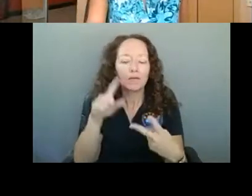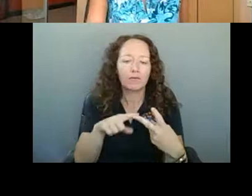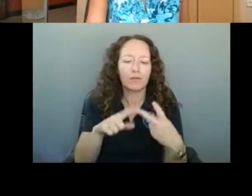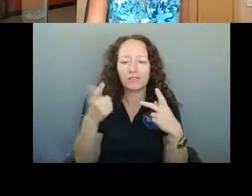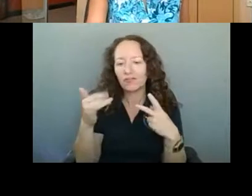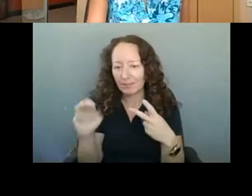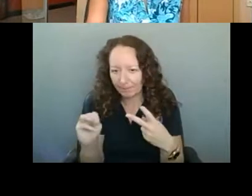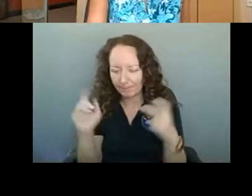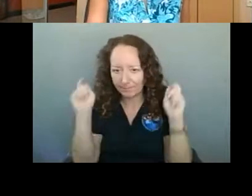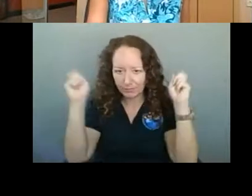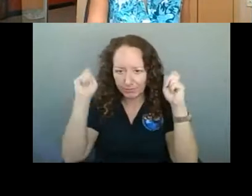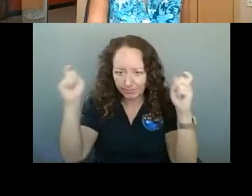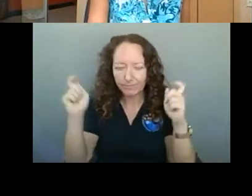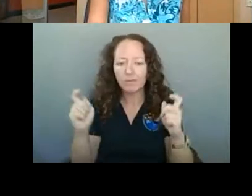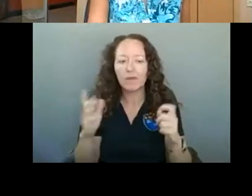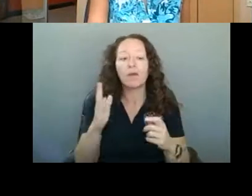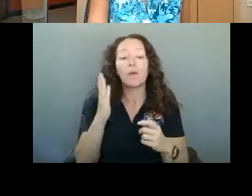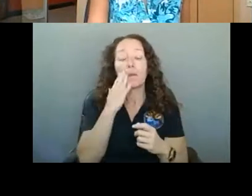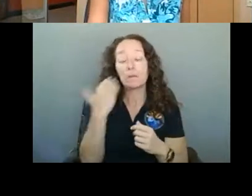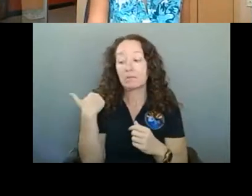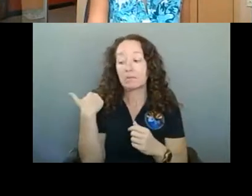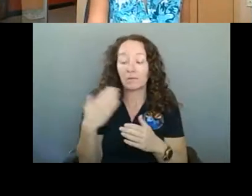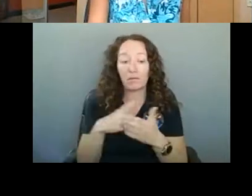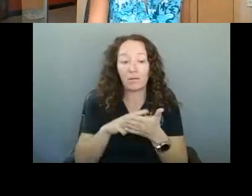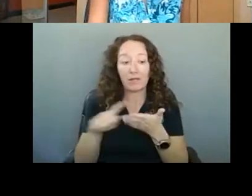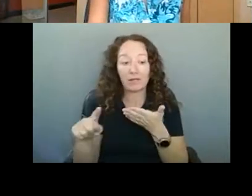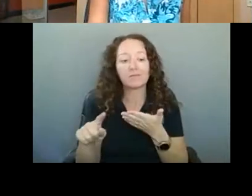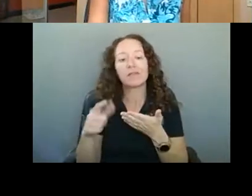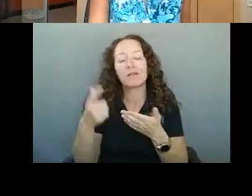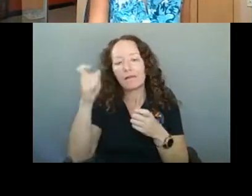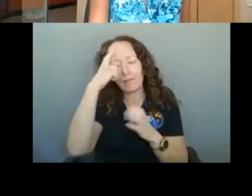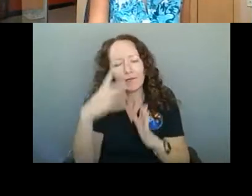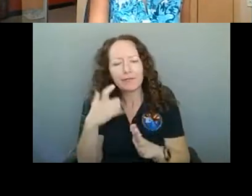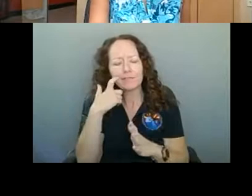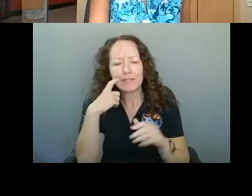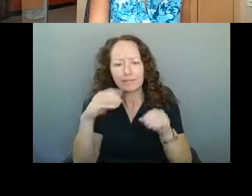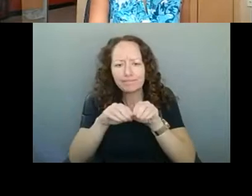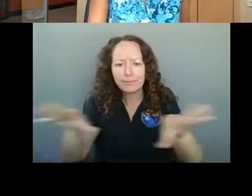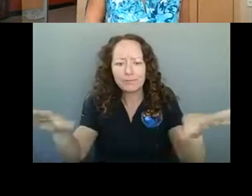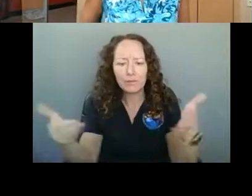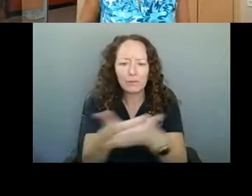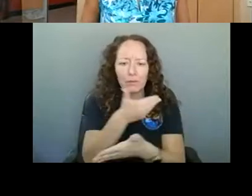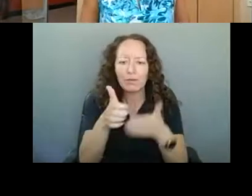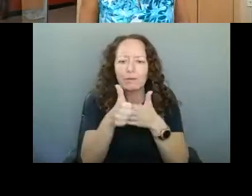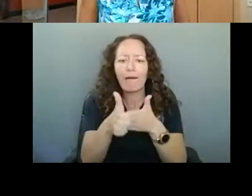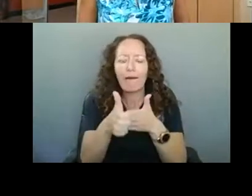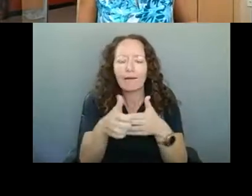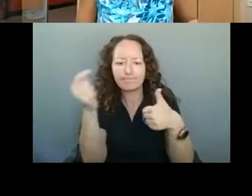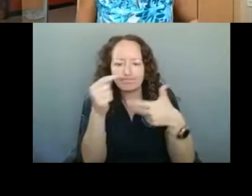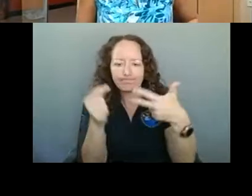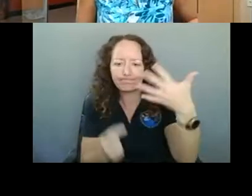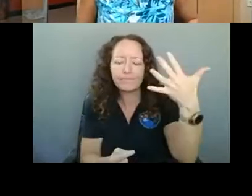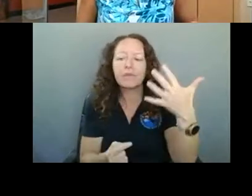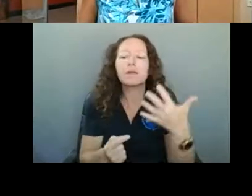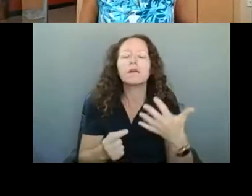important to take some time to dig into these guidelines to better understand what those metrics are